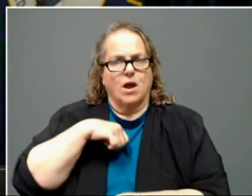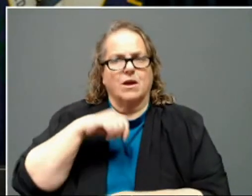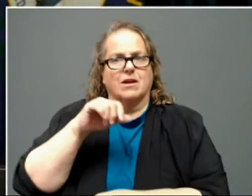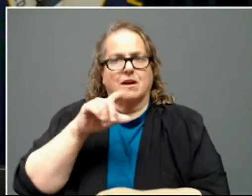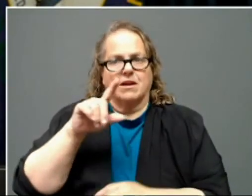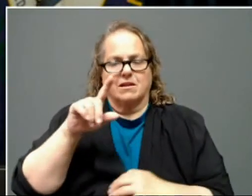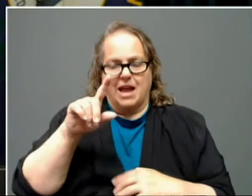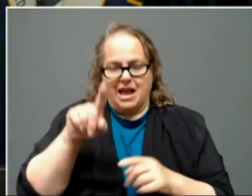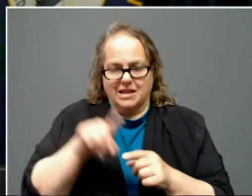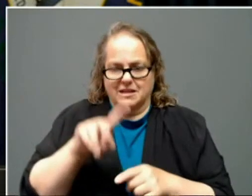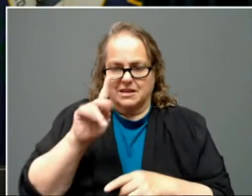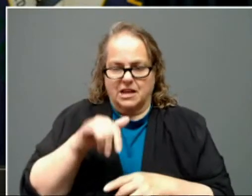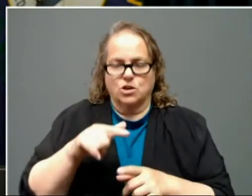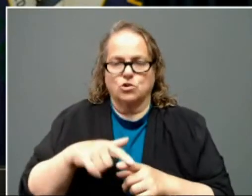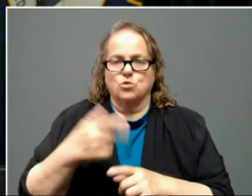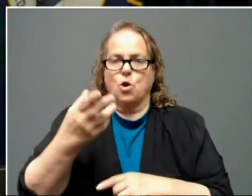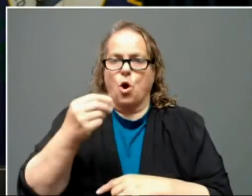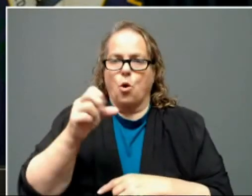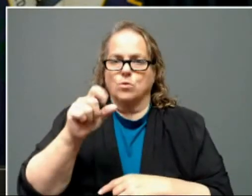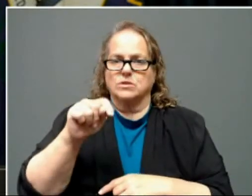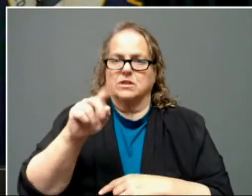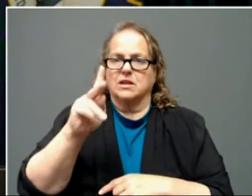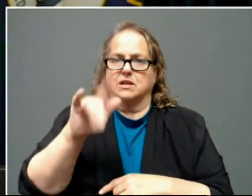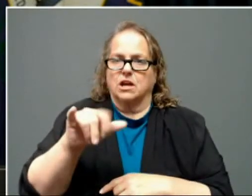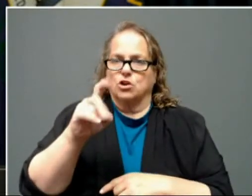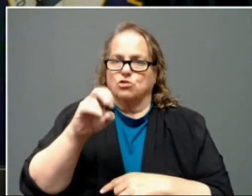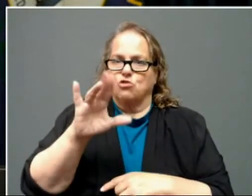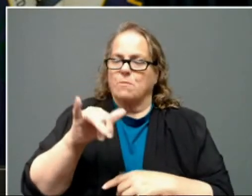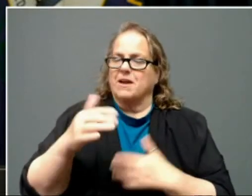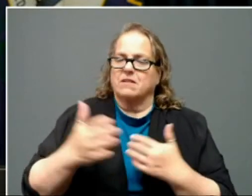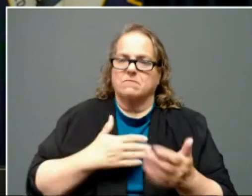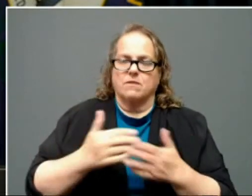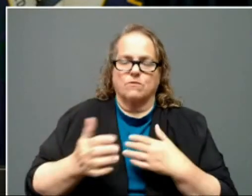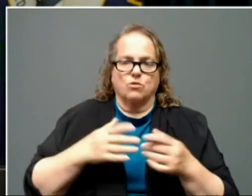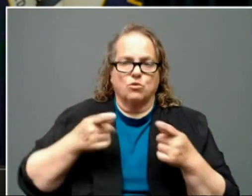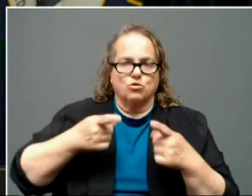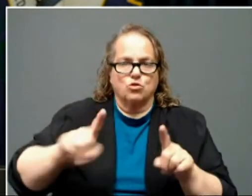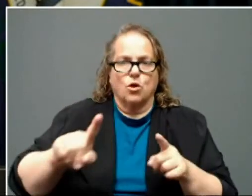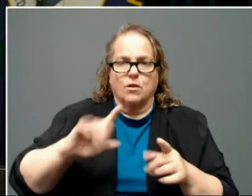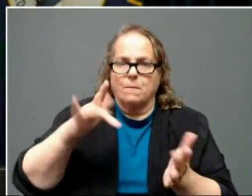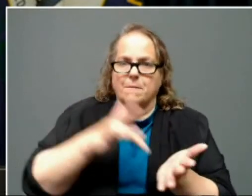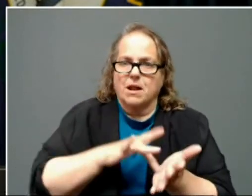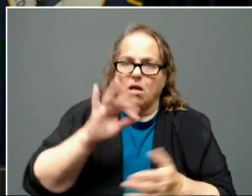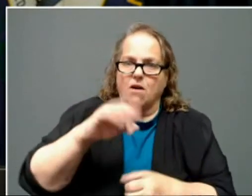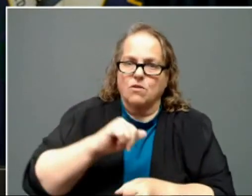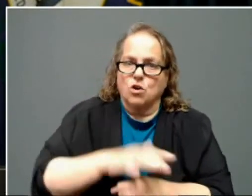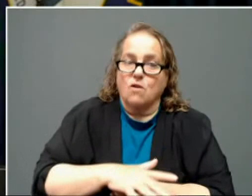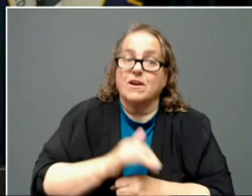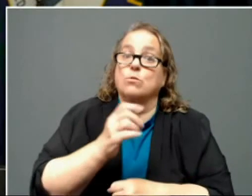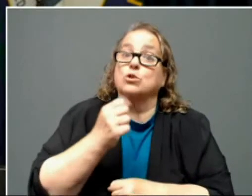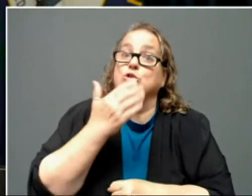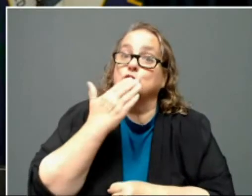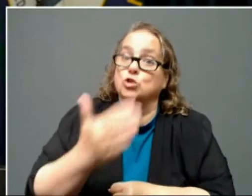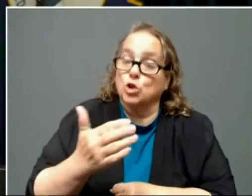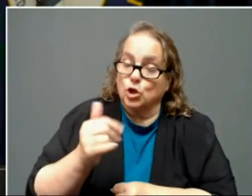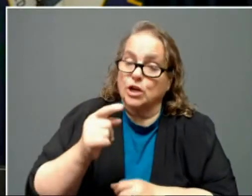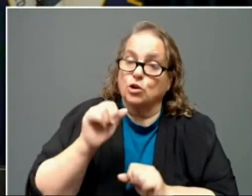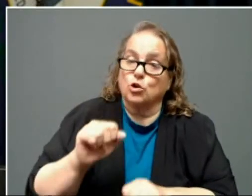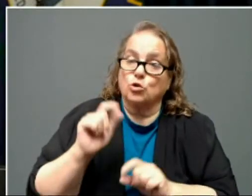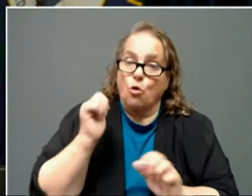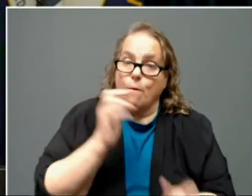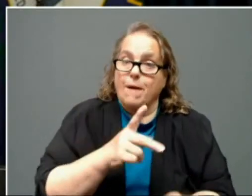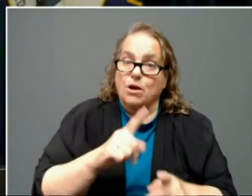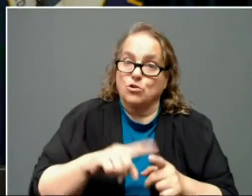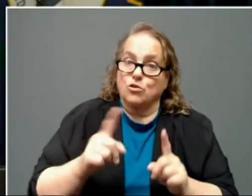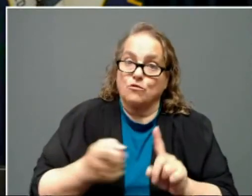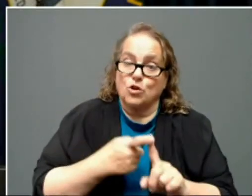Derby, even in the midst of a pandemic. It was good that it was able to return to the first Saturday in May, and I think it